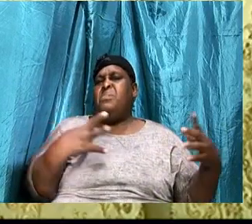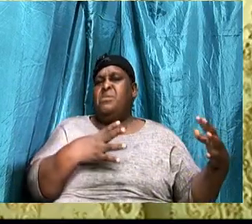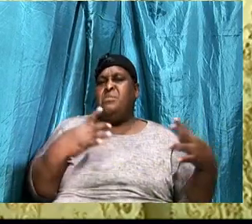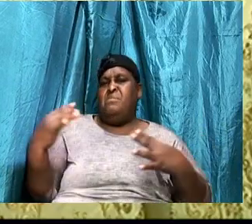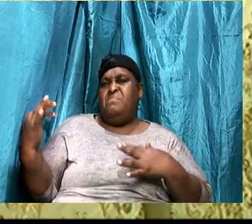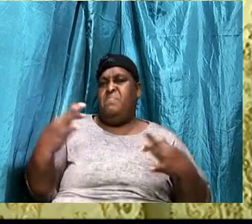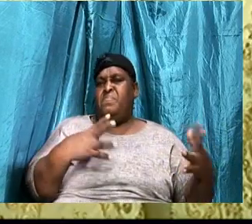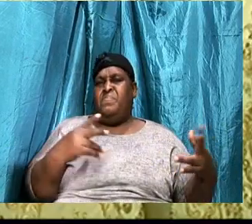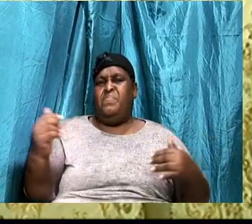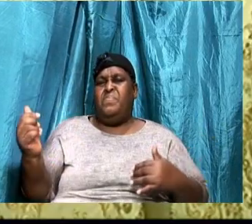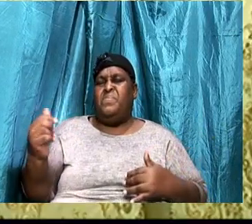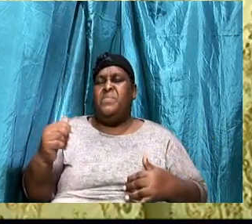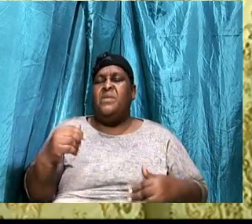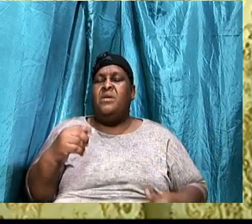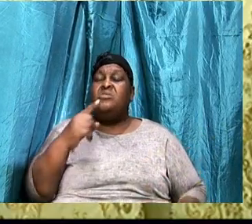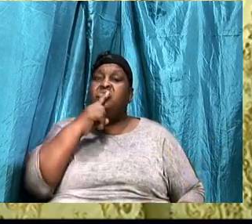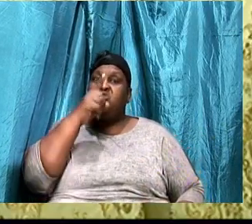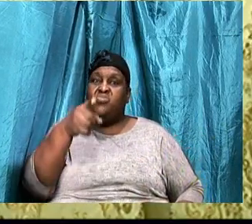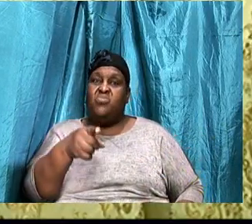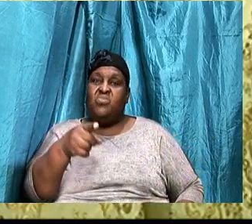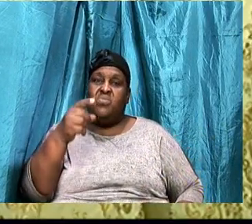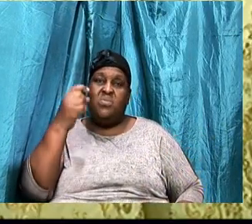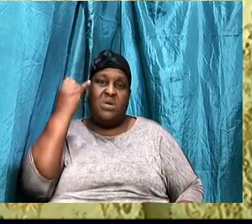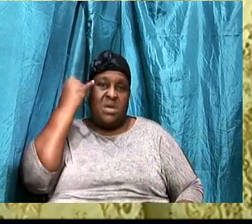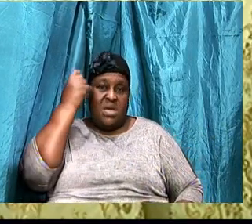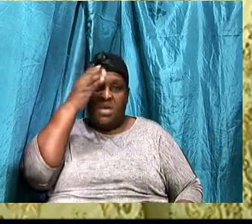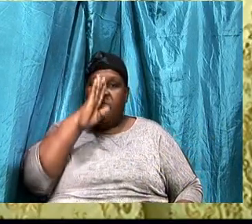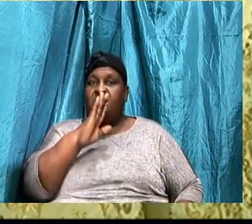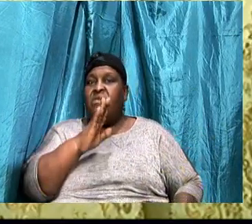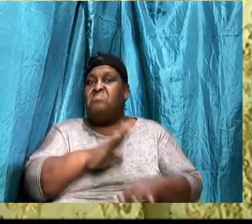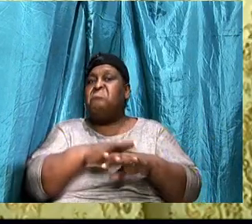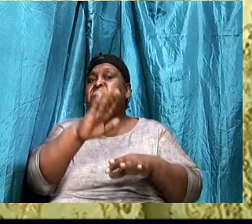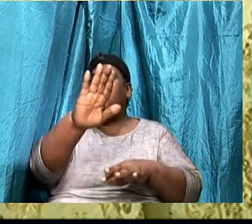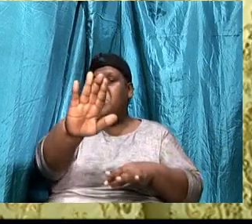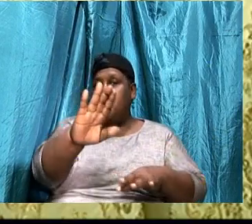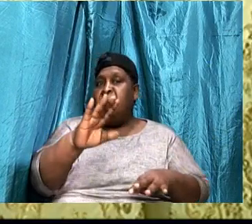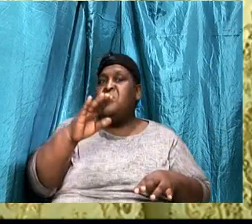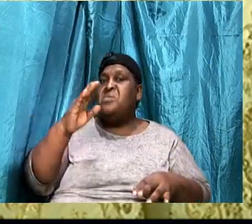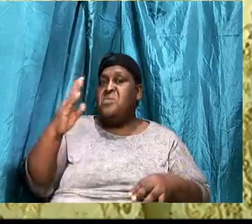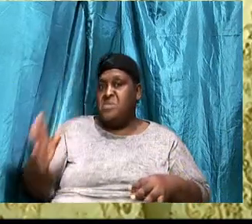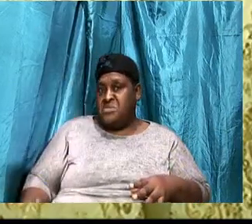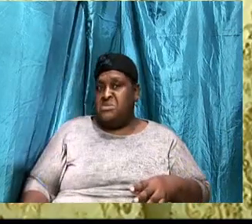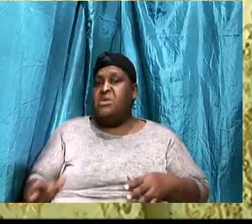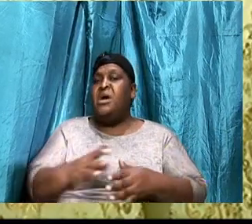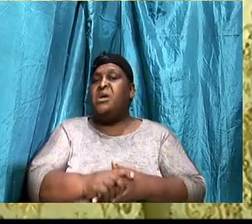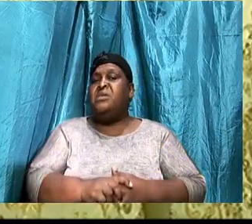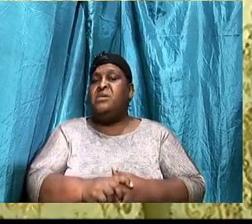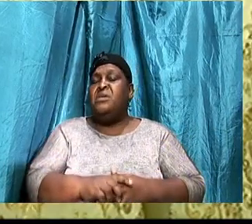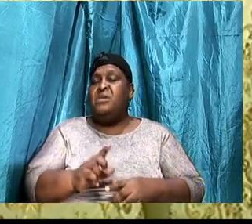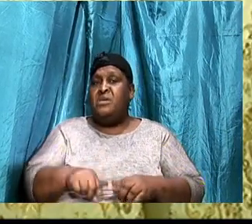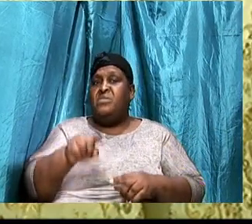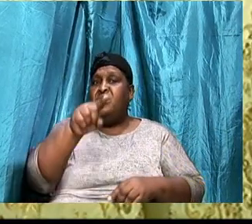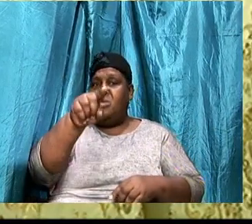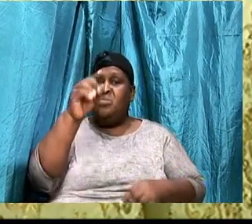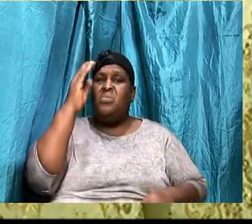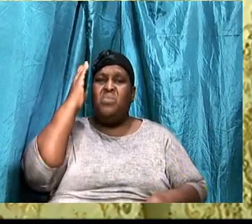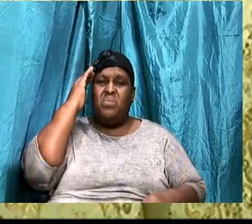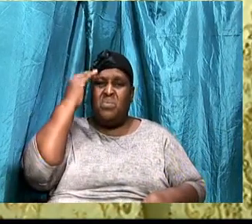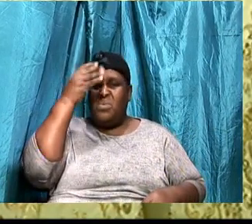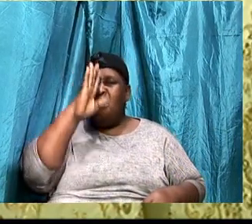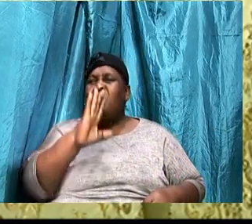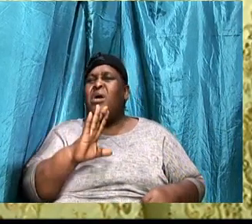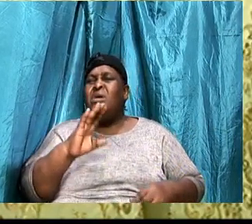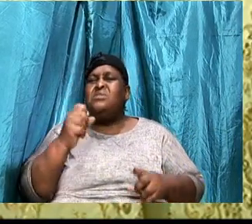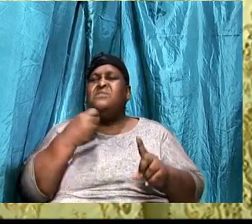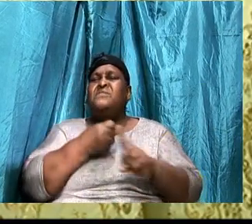said that the statement is true if God is on your side. Because if God is on your side, Then you will know that God is